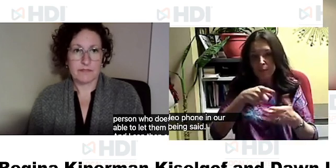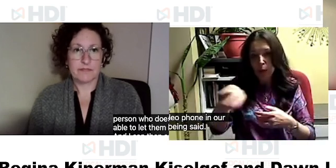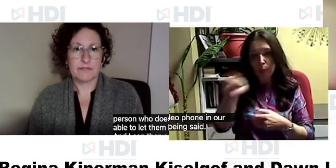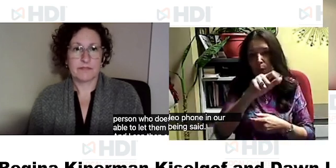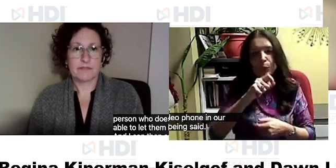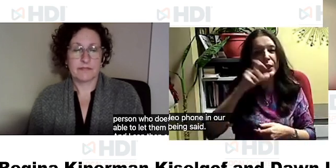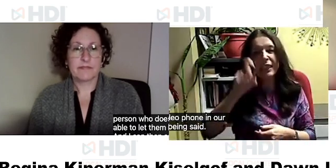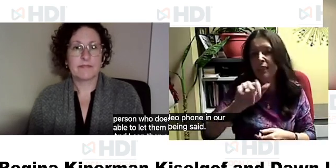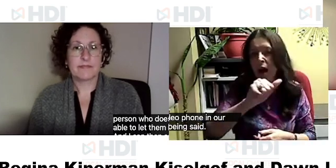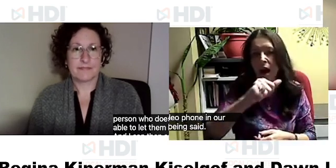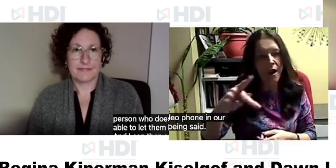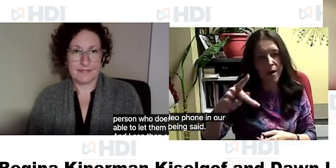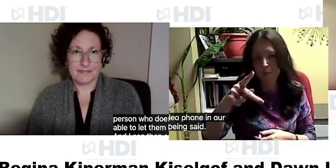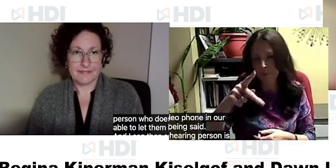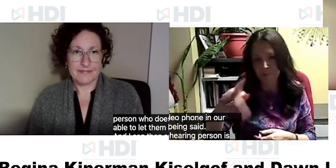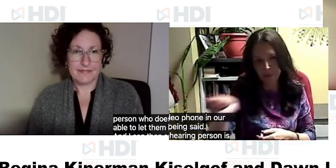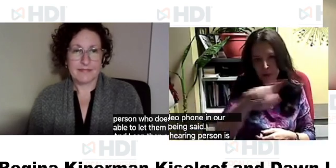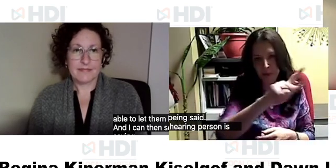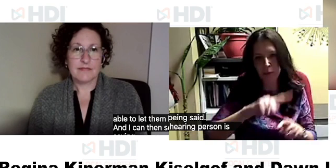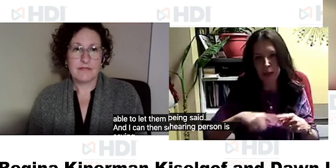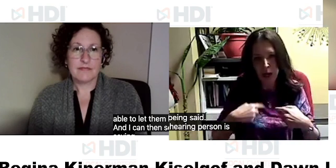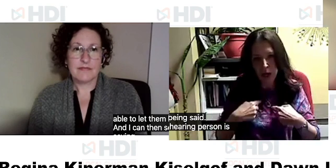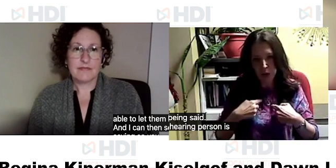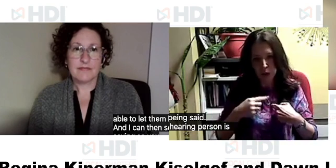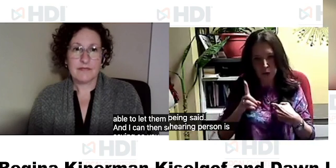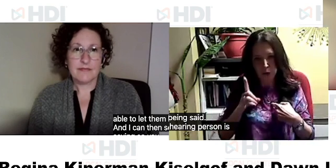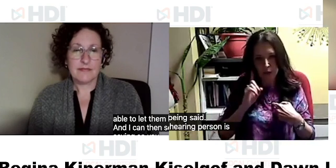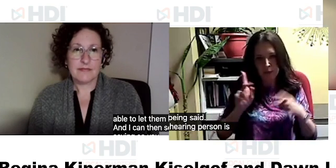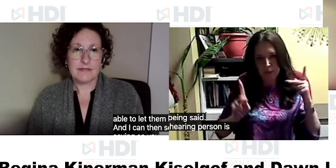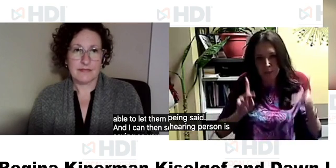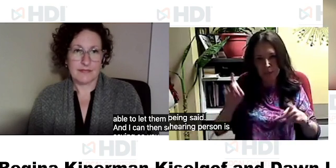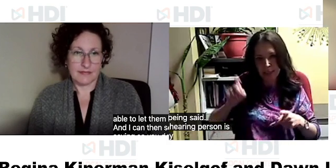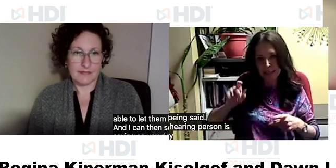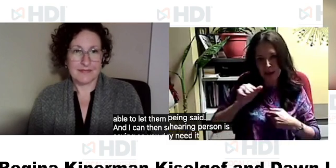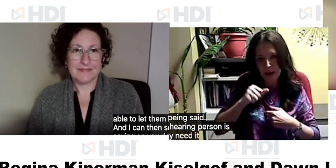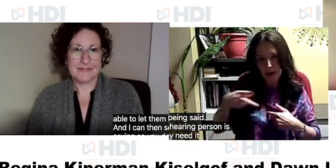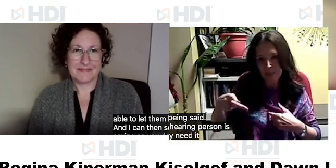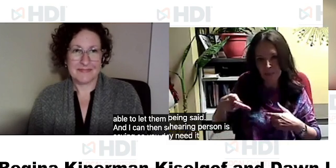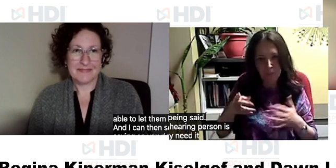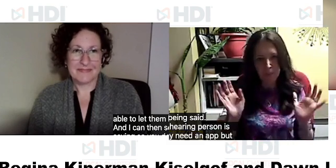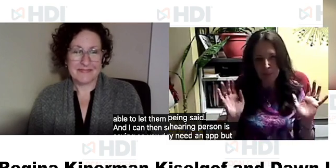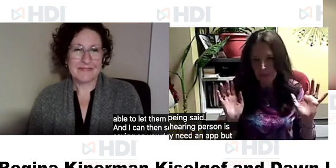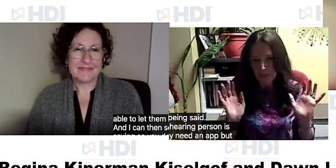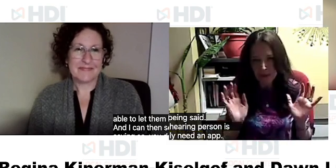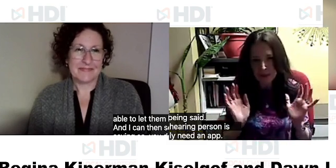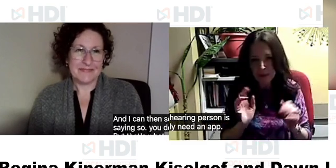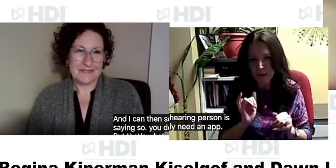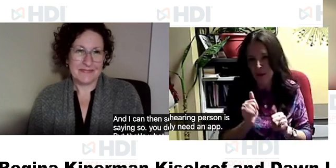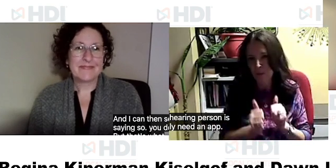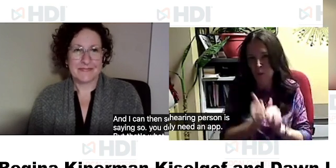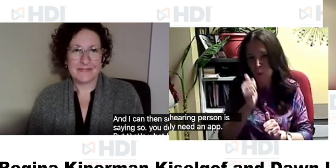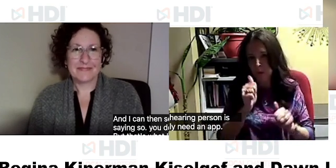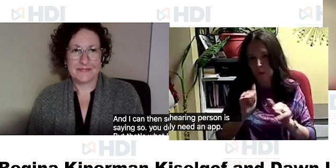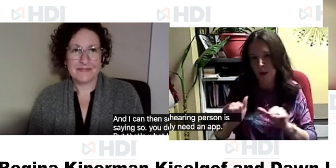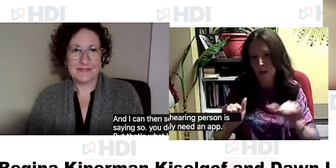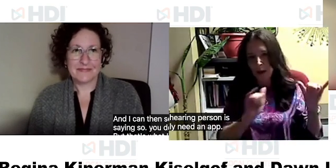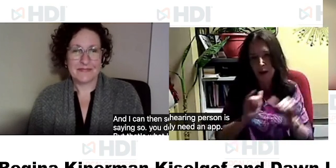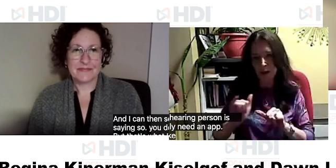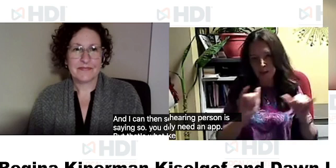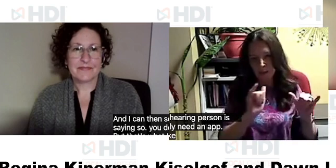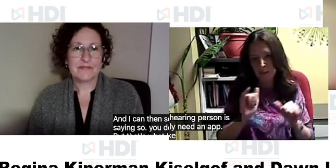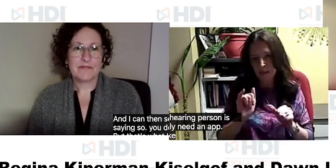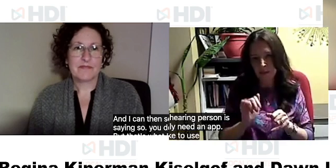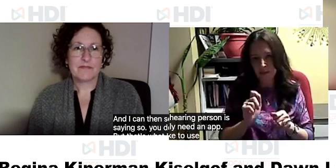um the hearing person is saying so you don't necessarily need an app but that's what i particularly like to